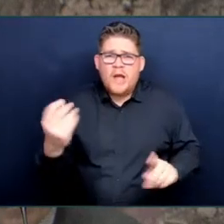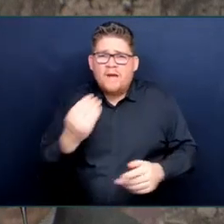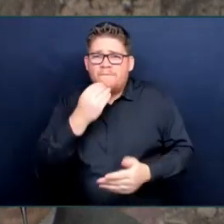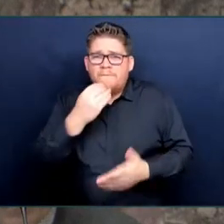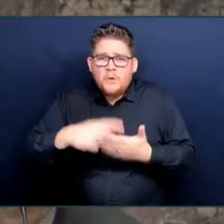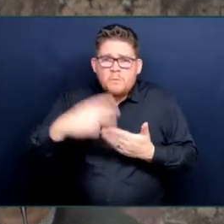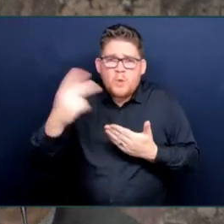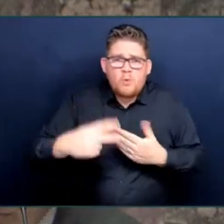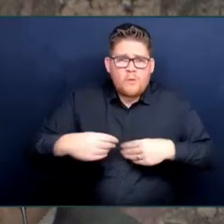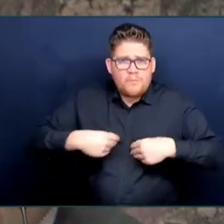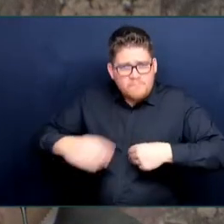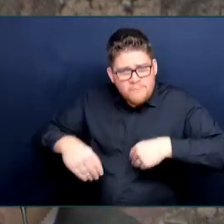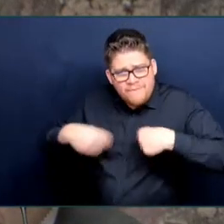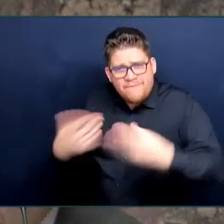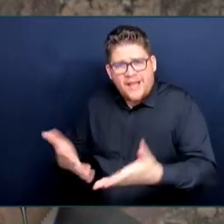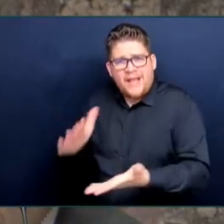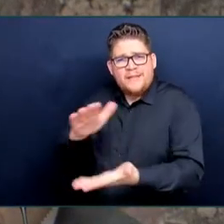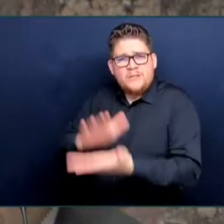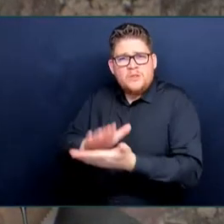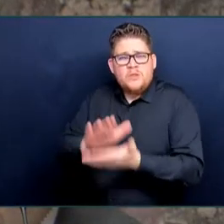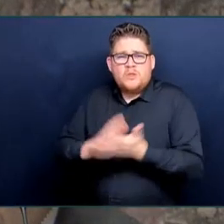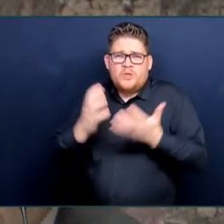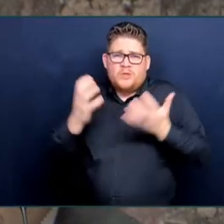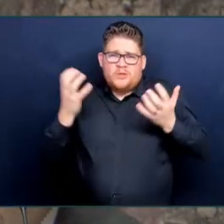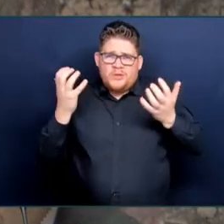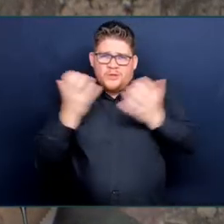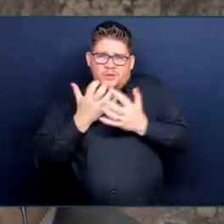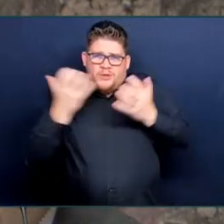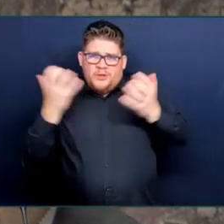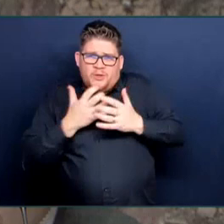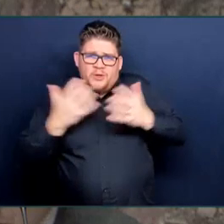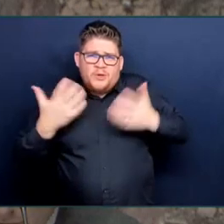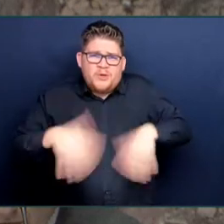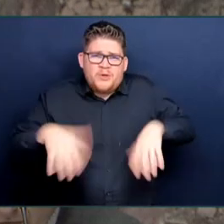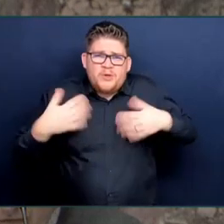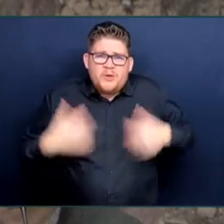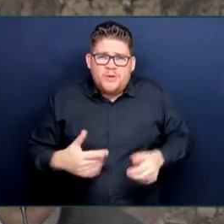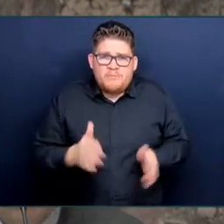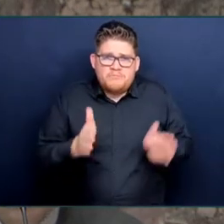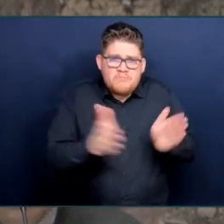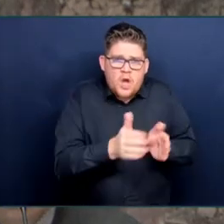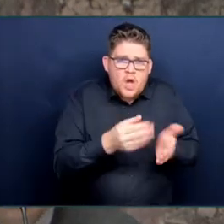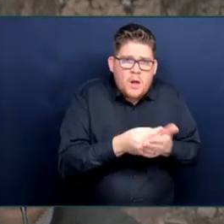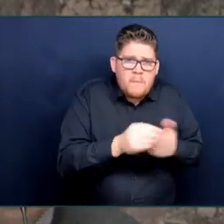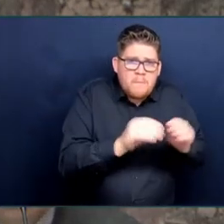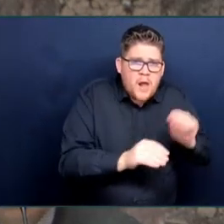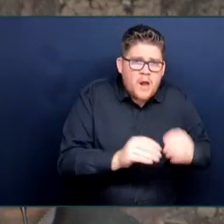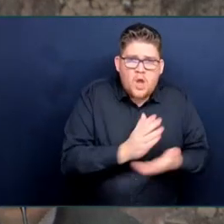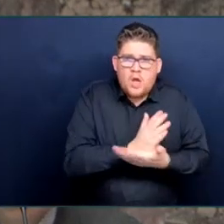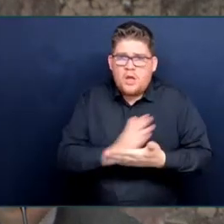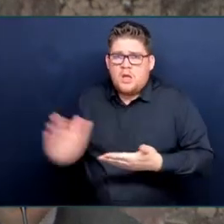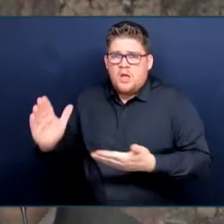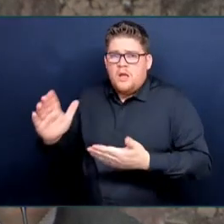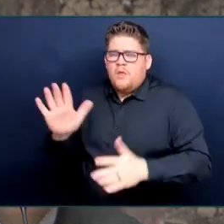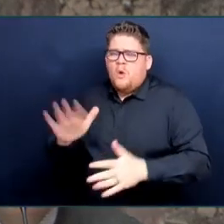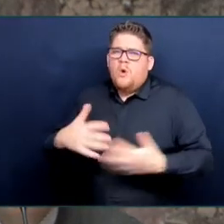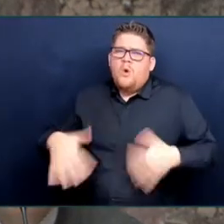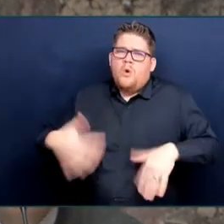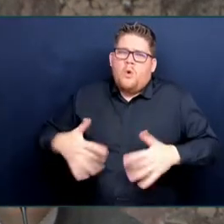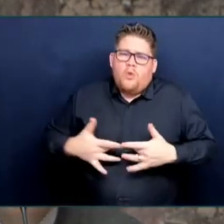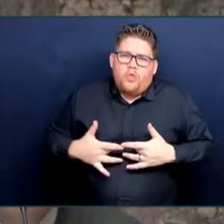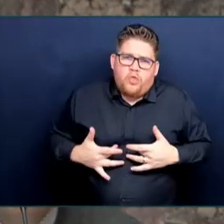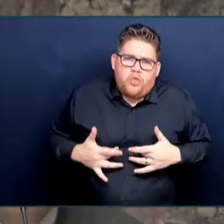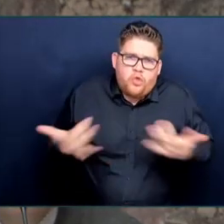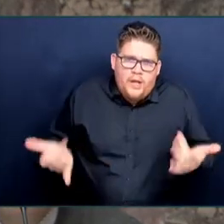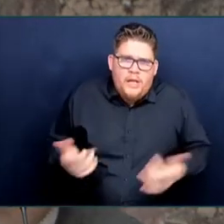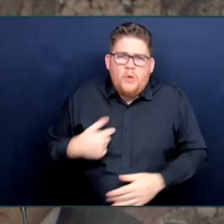Families across the spectrum, low-income or not, they are so happy because families are saying, we know that our kids are going